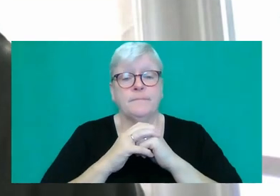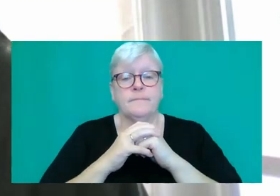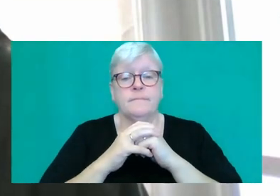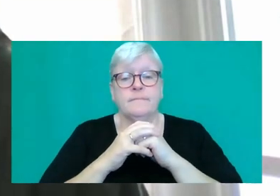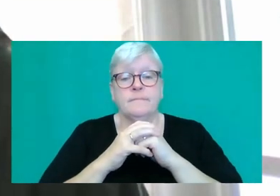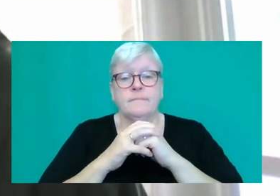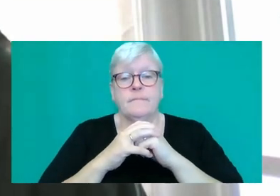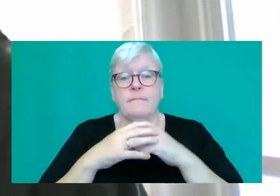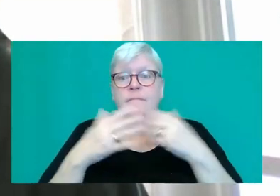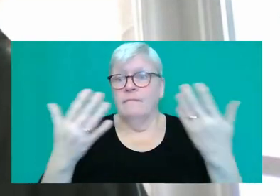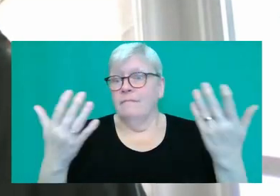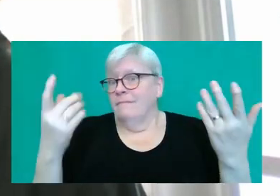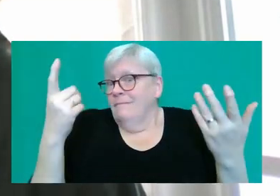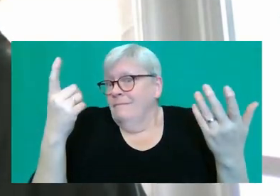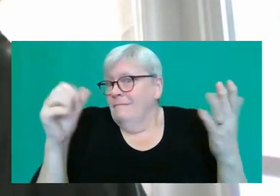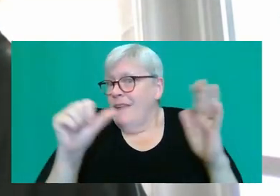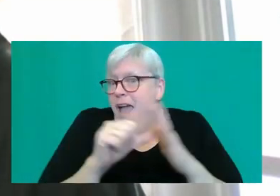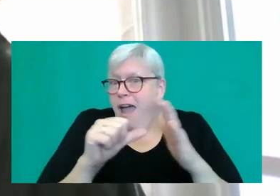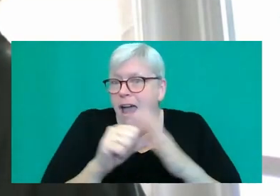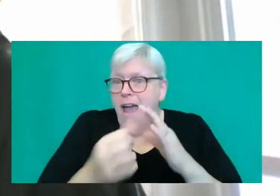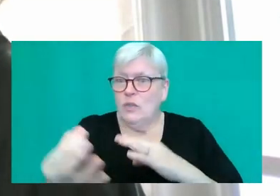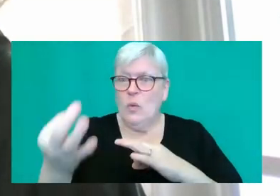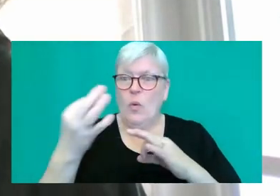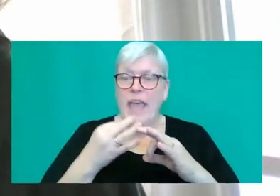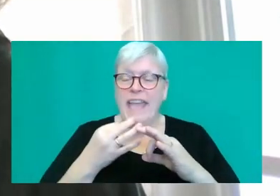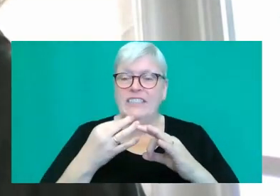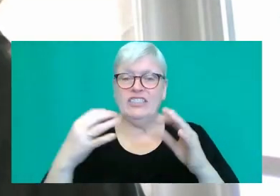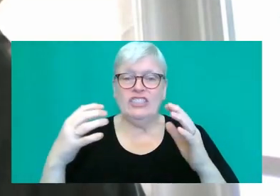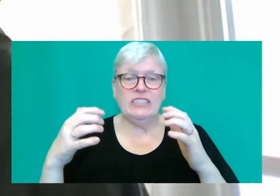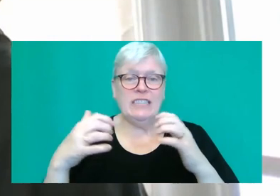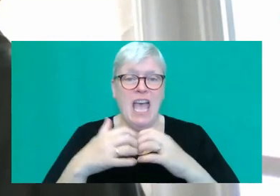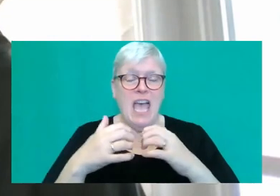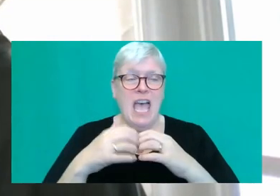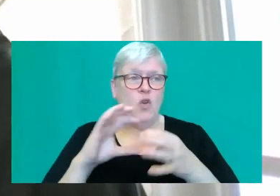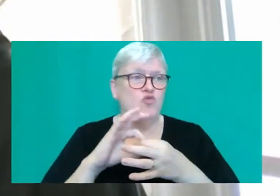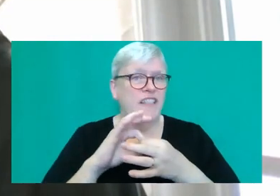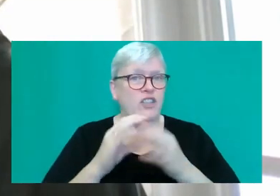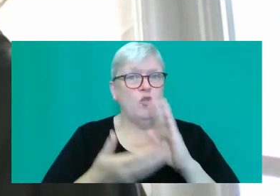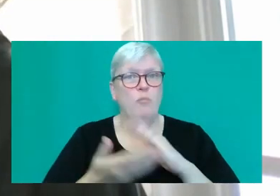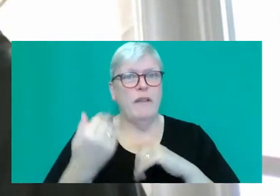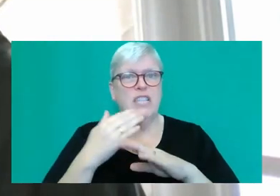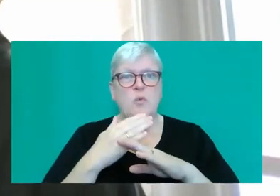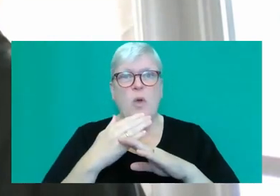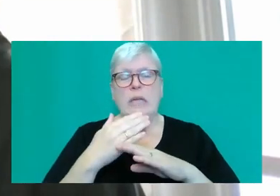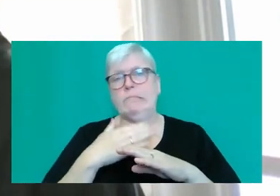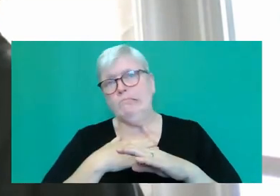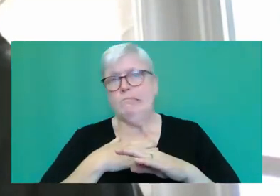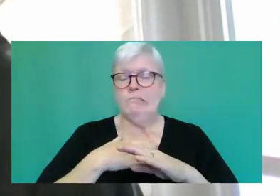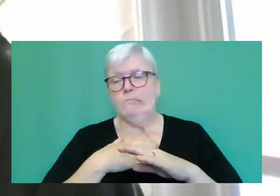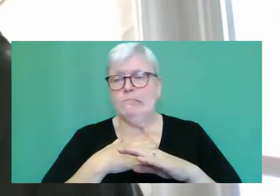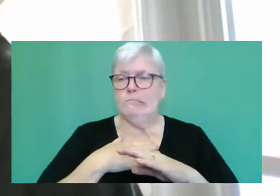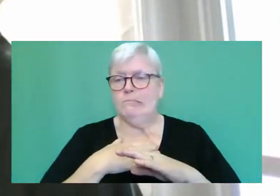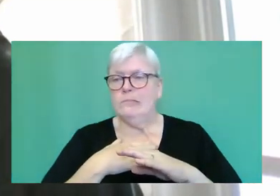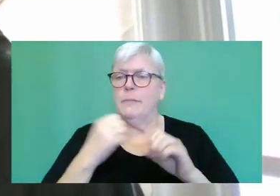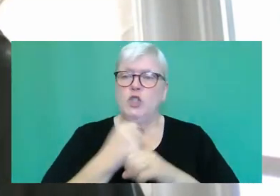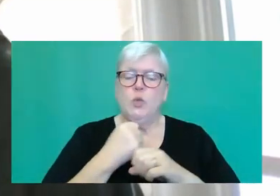Oh god, that's a hard question. How do I see it related to my previous work? Okay, well I will do a little